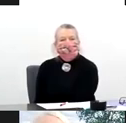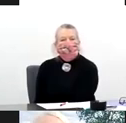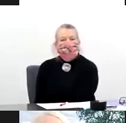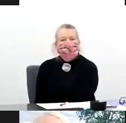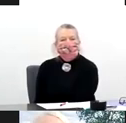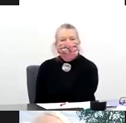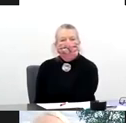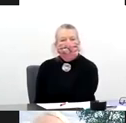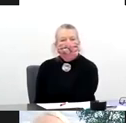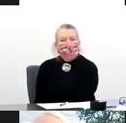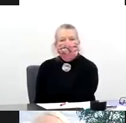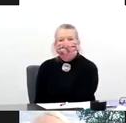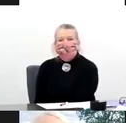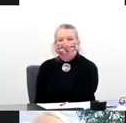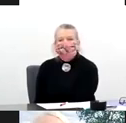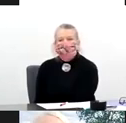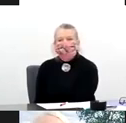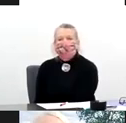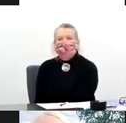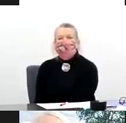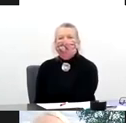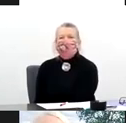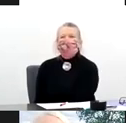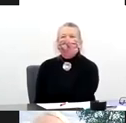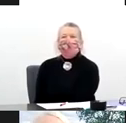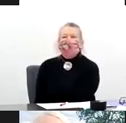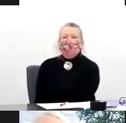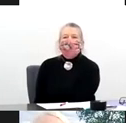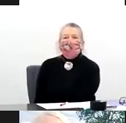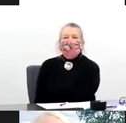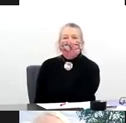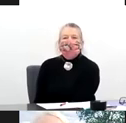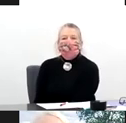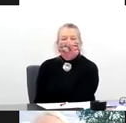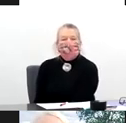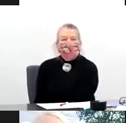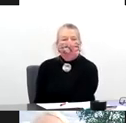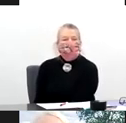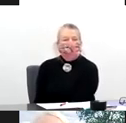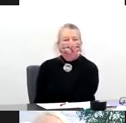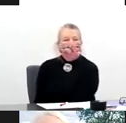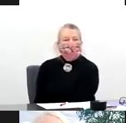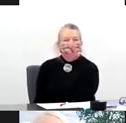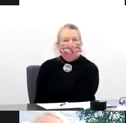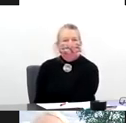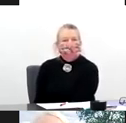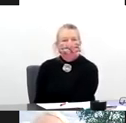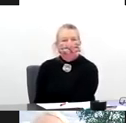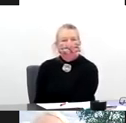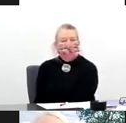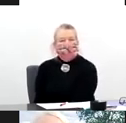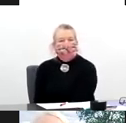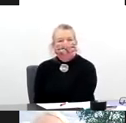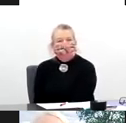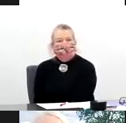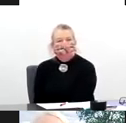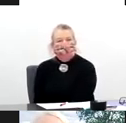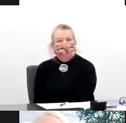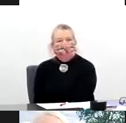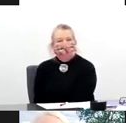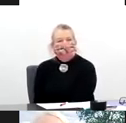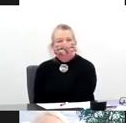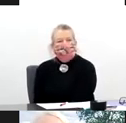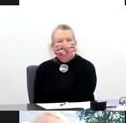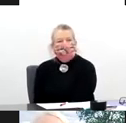some endothelial cells. The transmission, as we now know, is by respiratory transmission, including